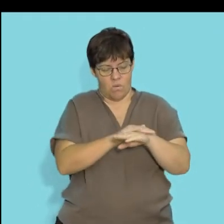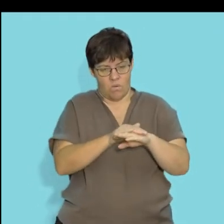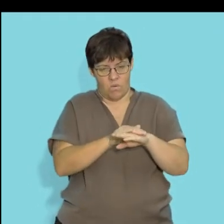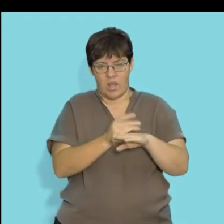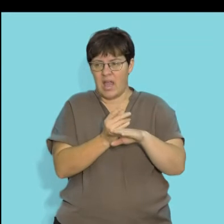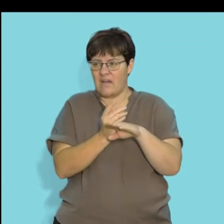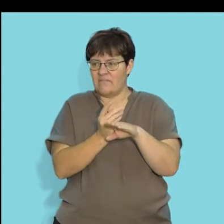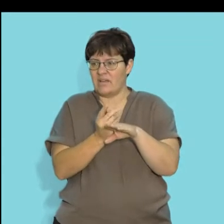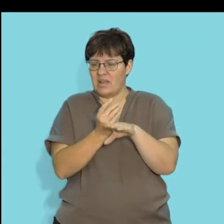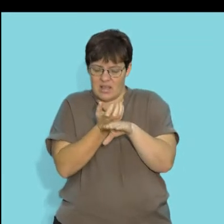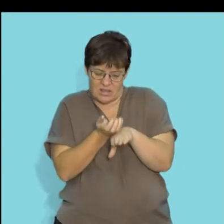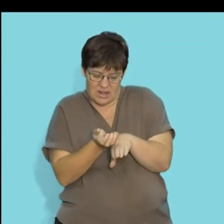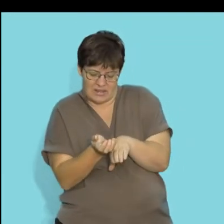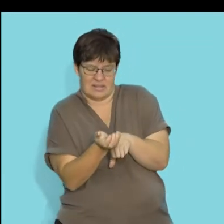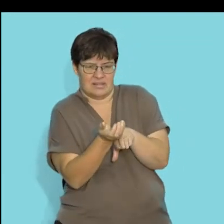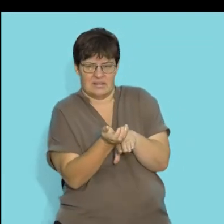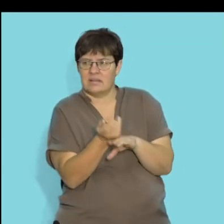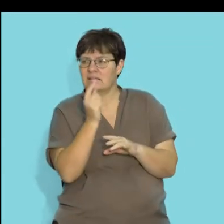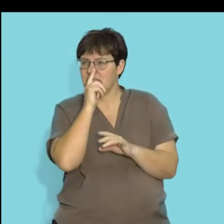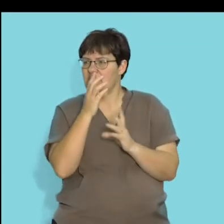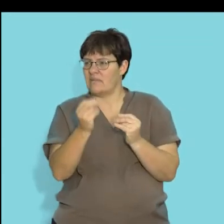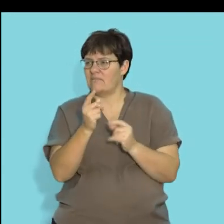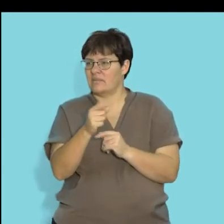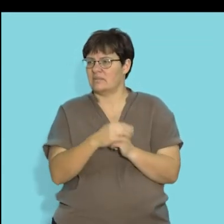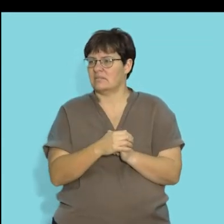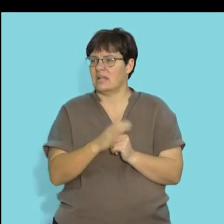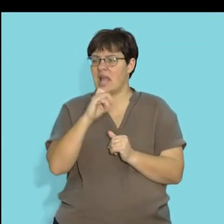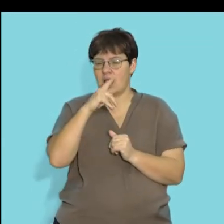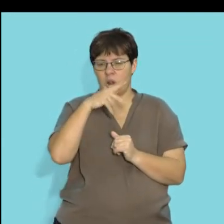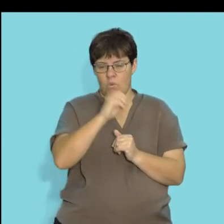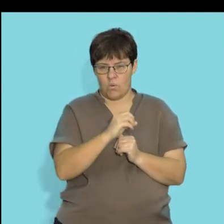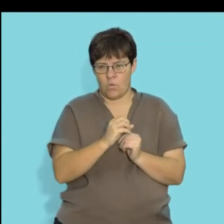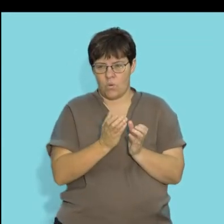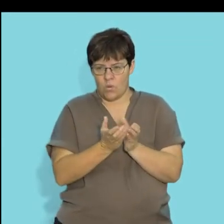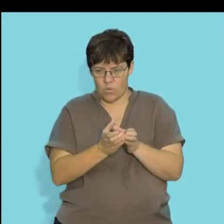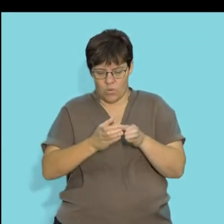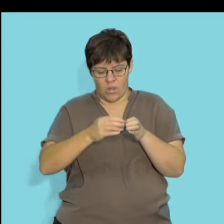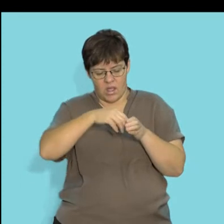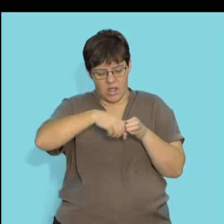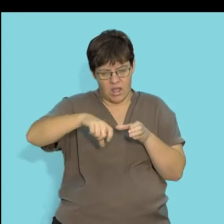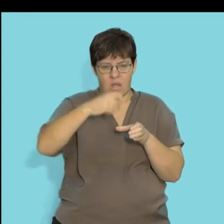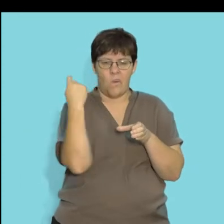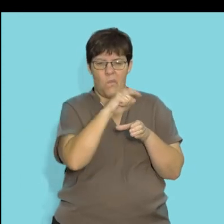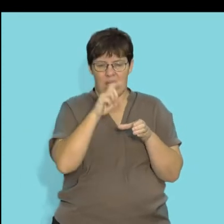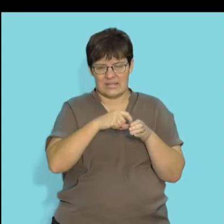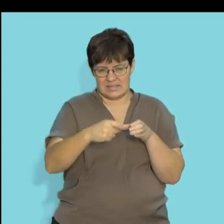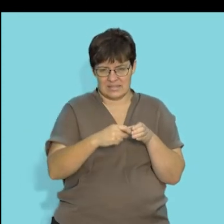layers have a thick, waxy cuticle and you will notice that in your aloe plants where a white layer forms and that's the